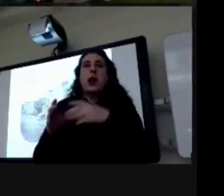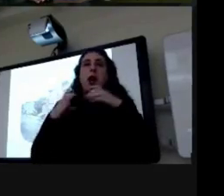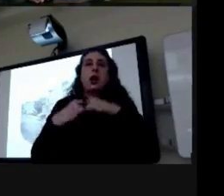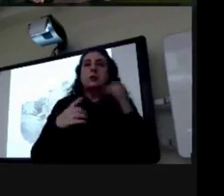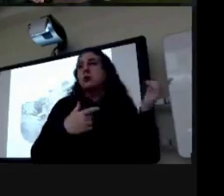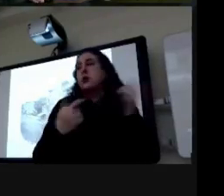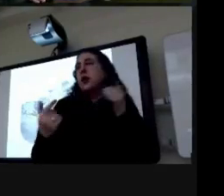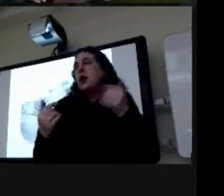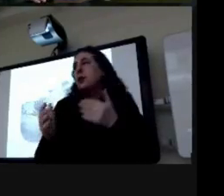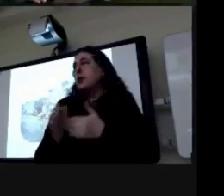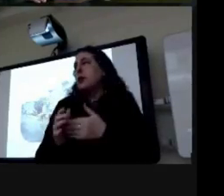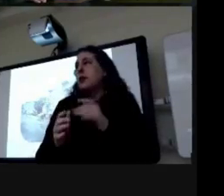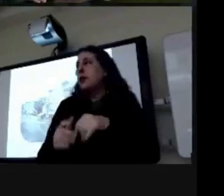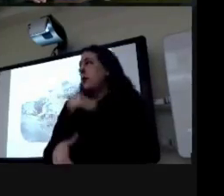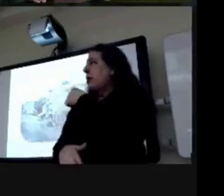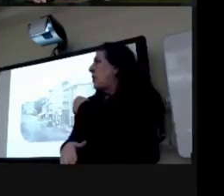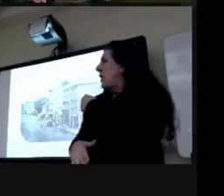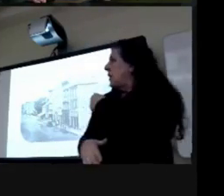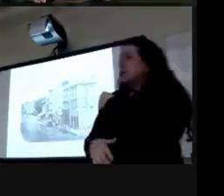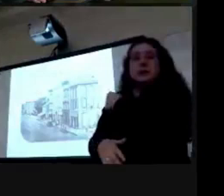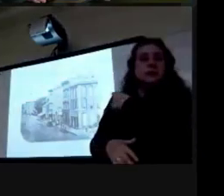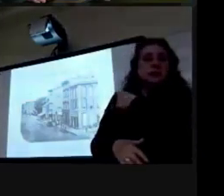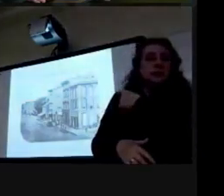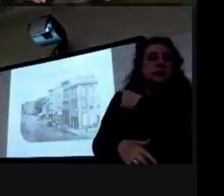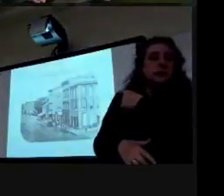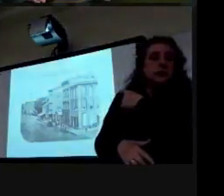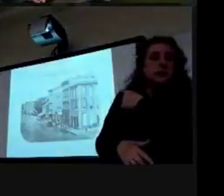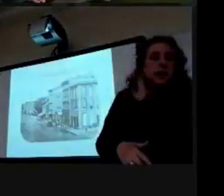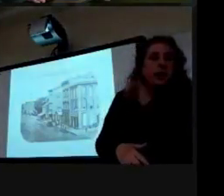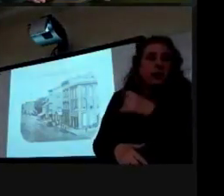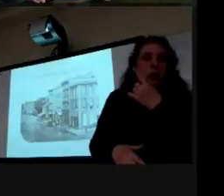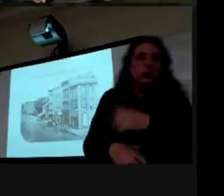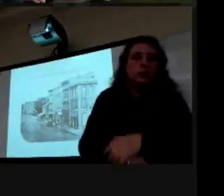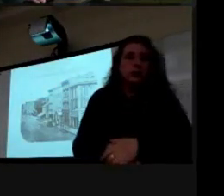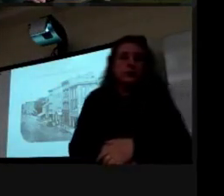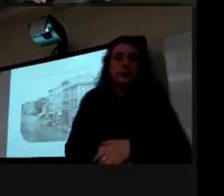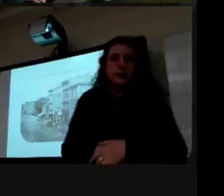back and this is it right here this building right here